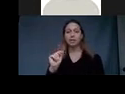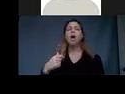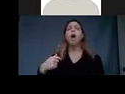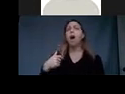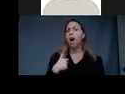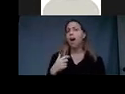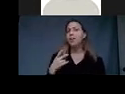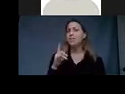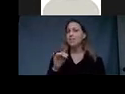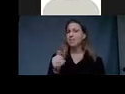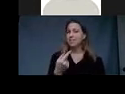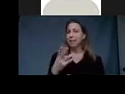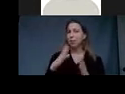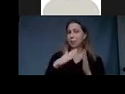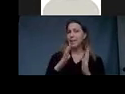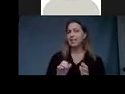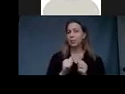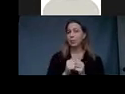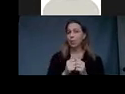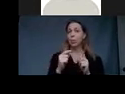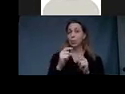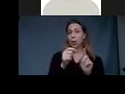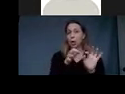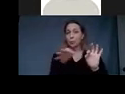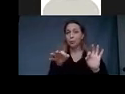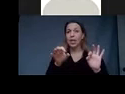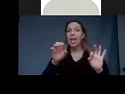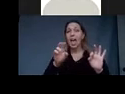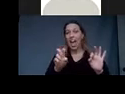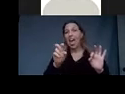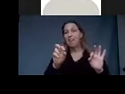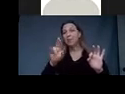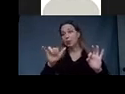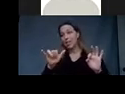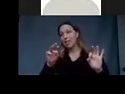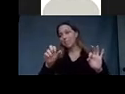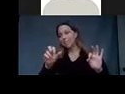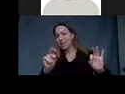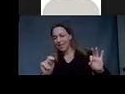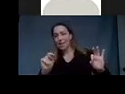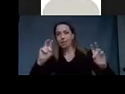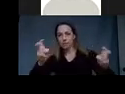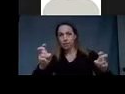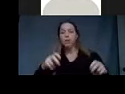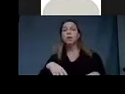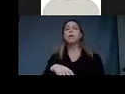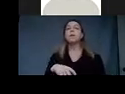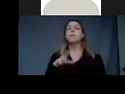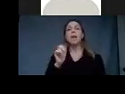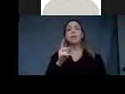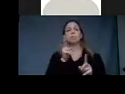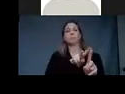man. And I think that points to my hope to, that I'm trying to capture something that's common to all of us.